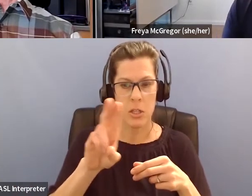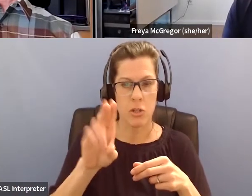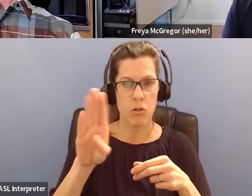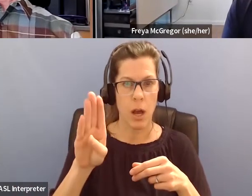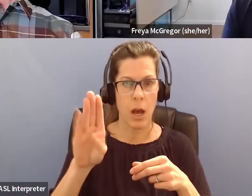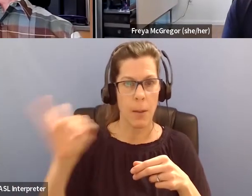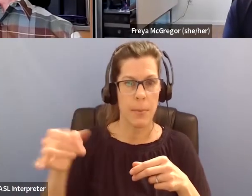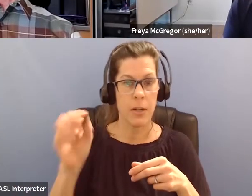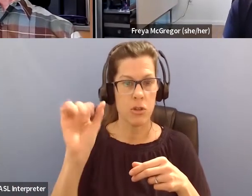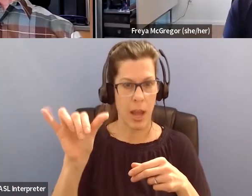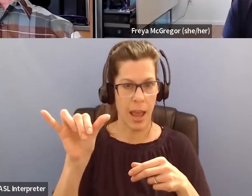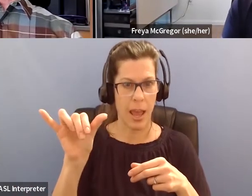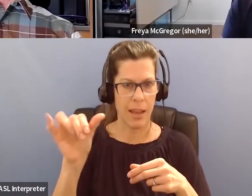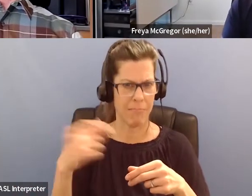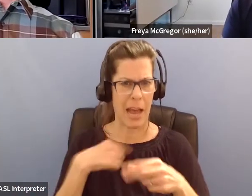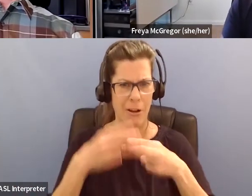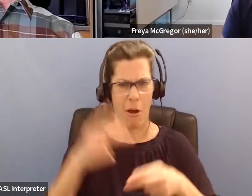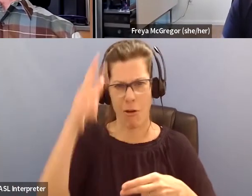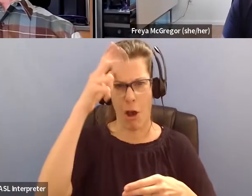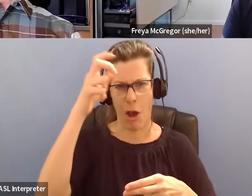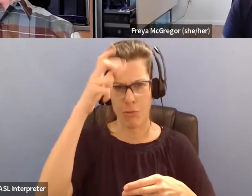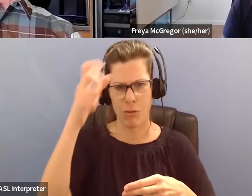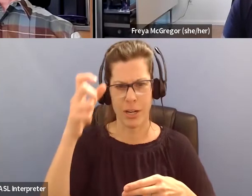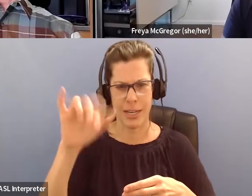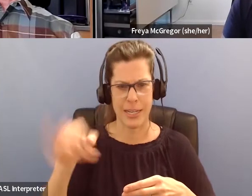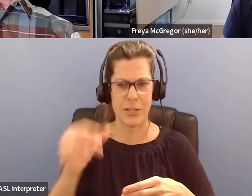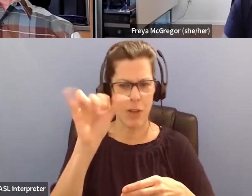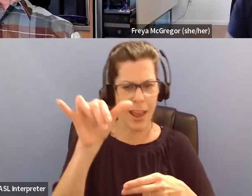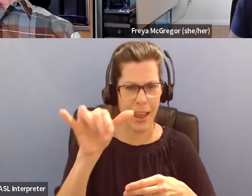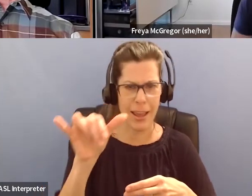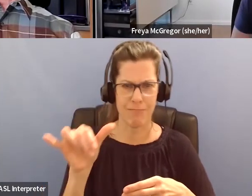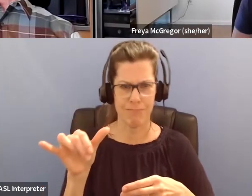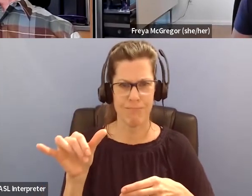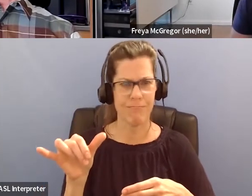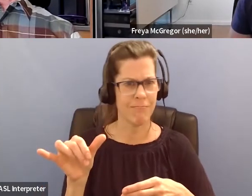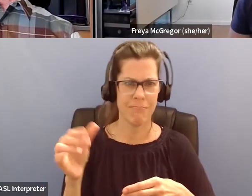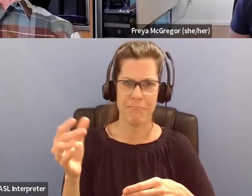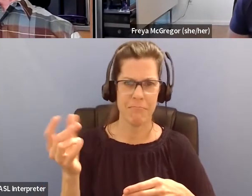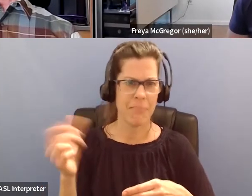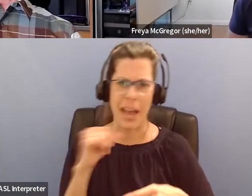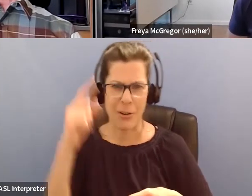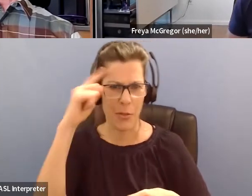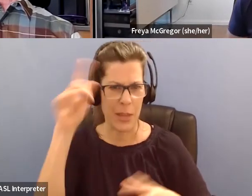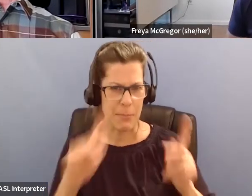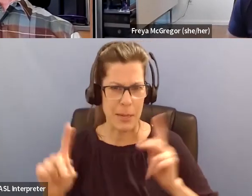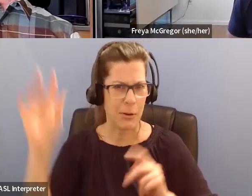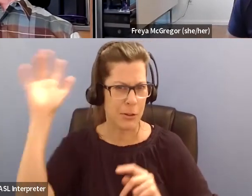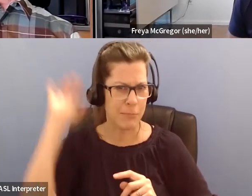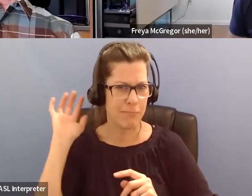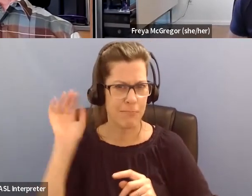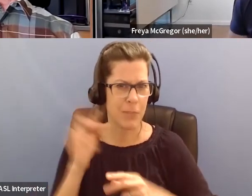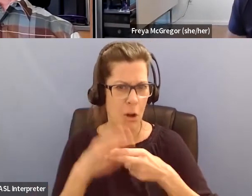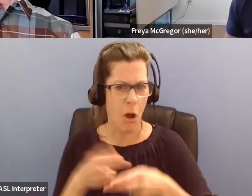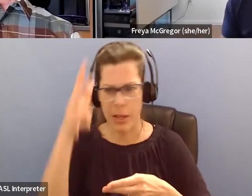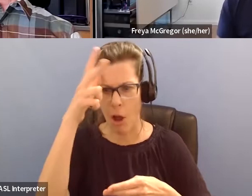spirit. So to me, the birds teleport me to many, many different dimensions.